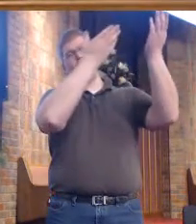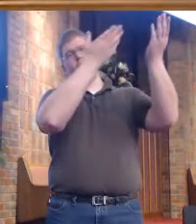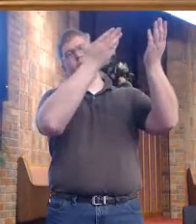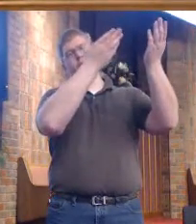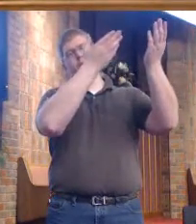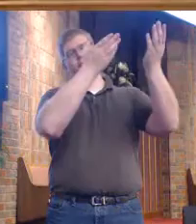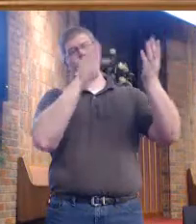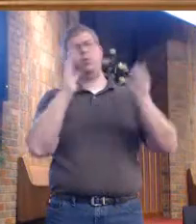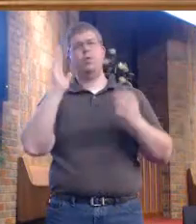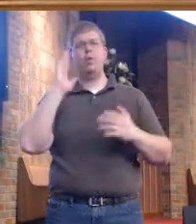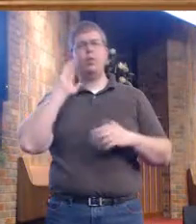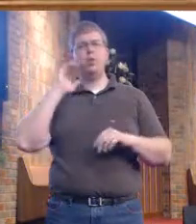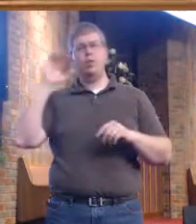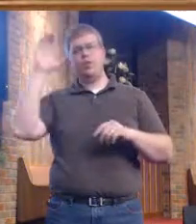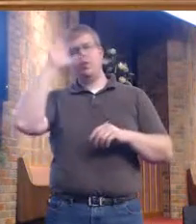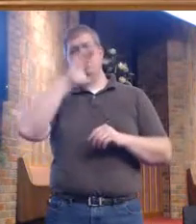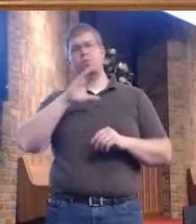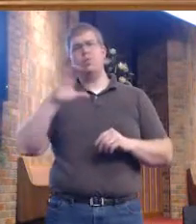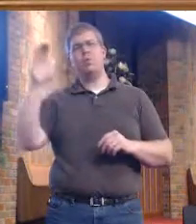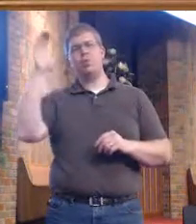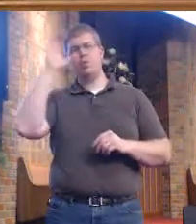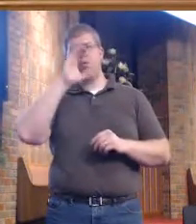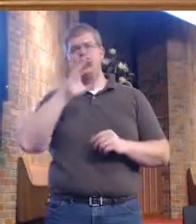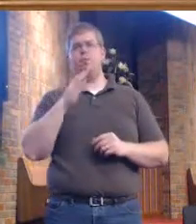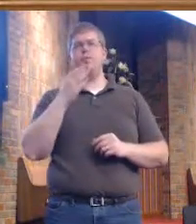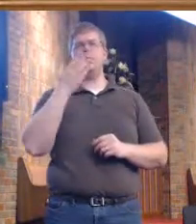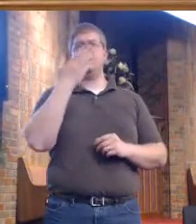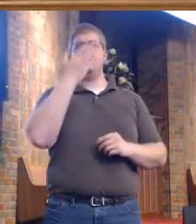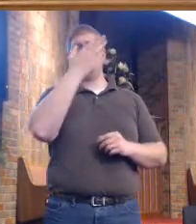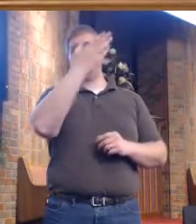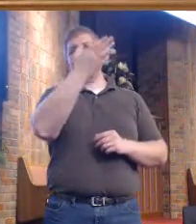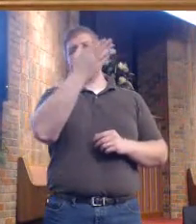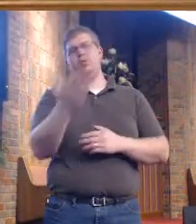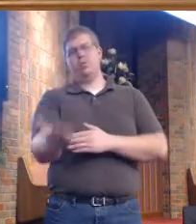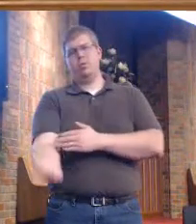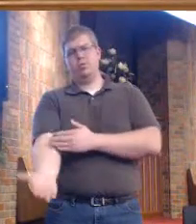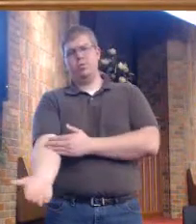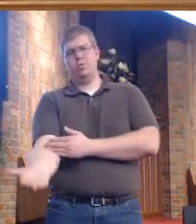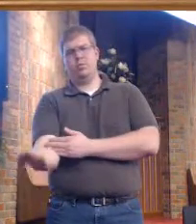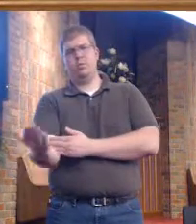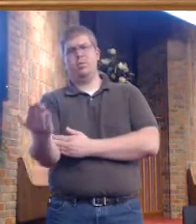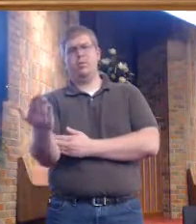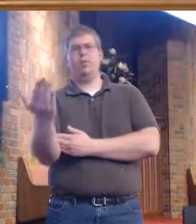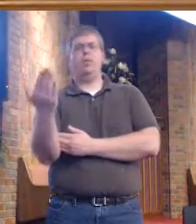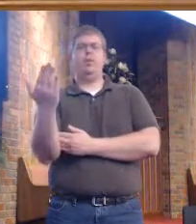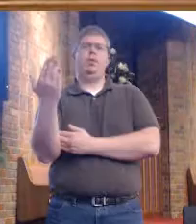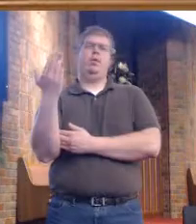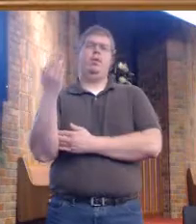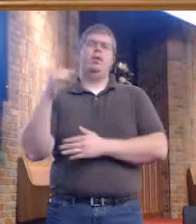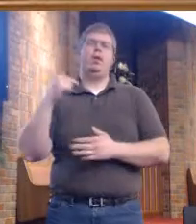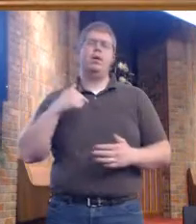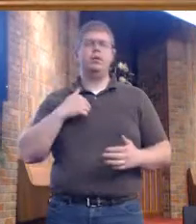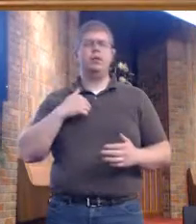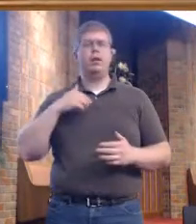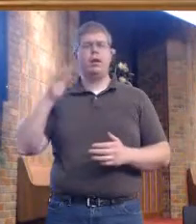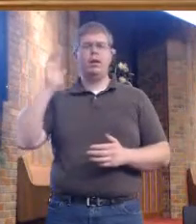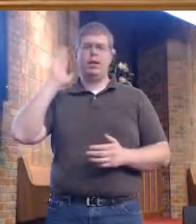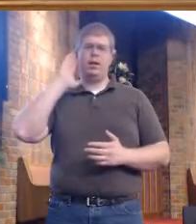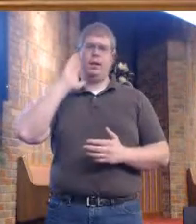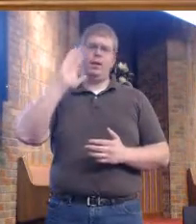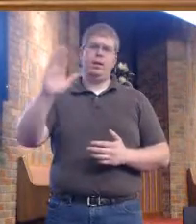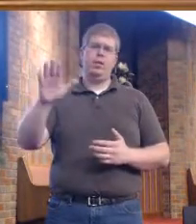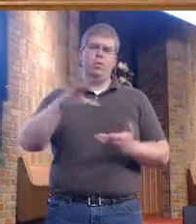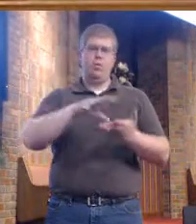I will seek you in the morning. And I will